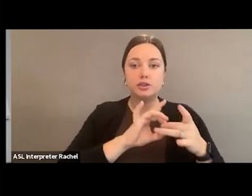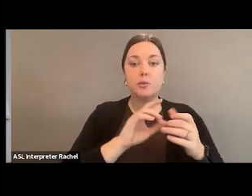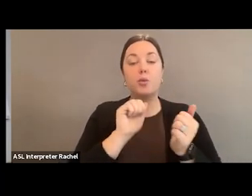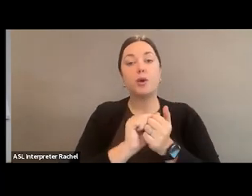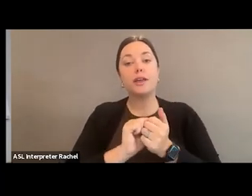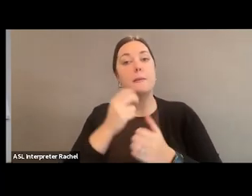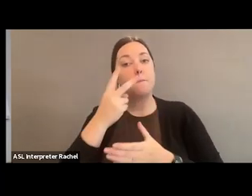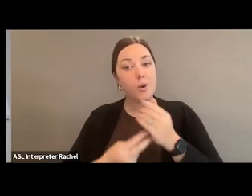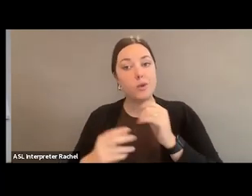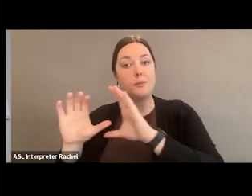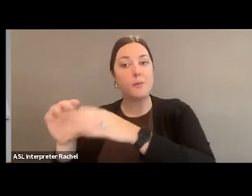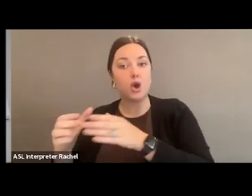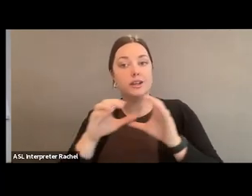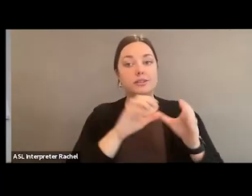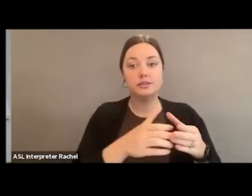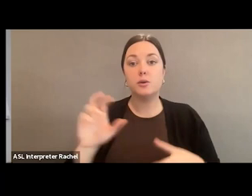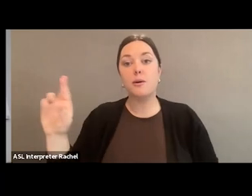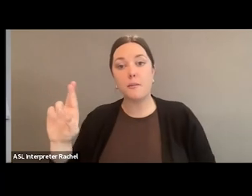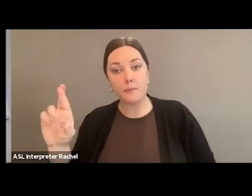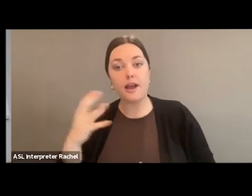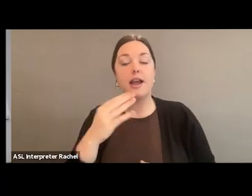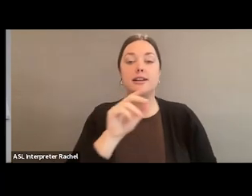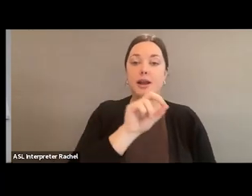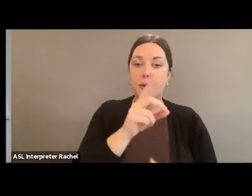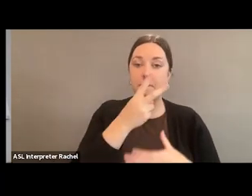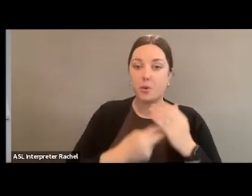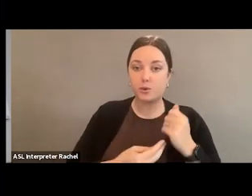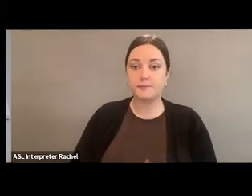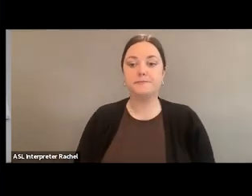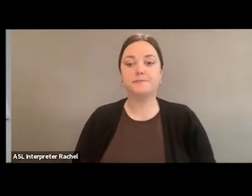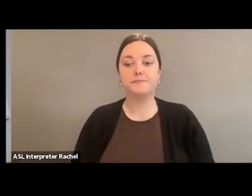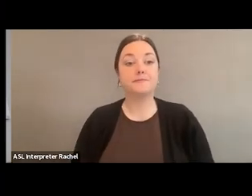and Democrat members of Congress. Next slide, please.